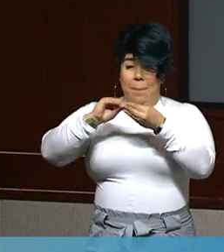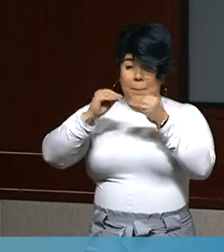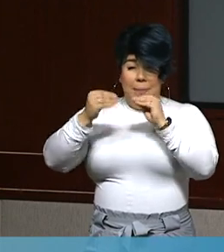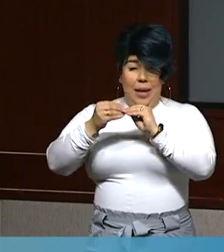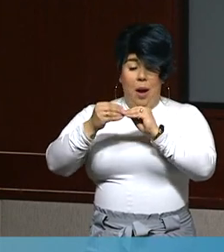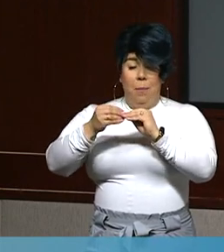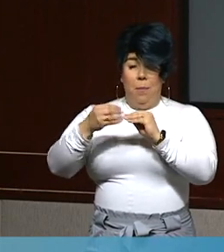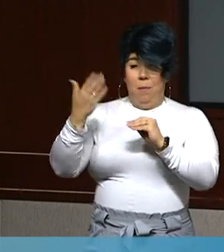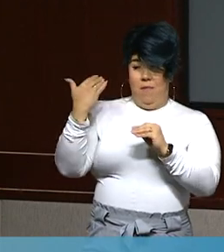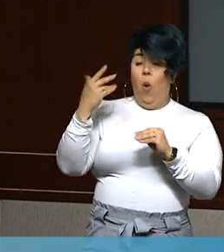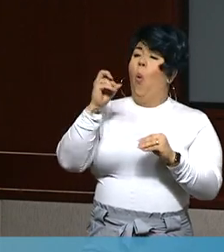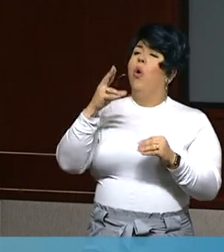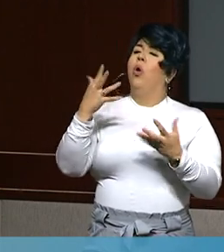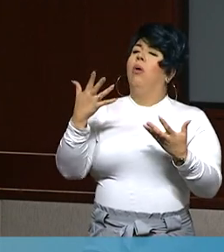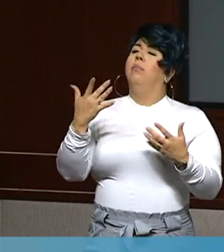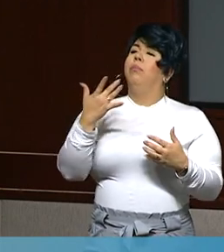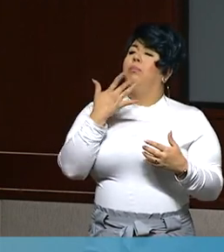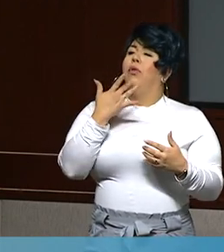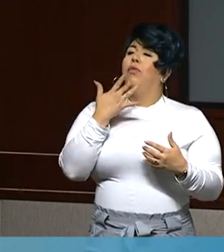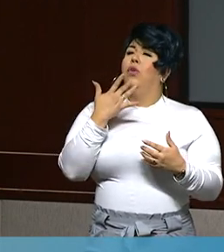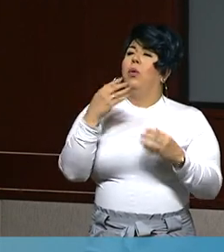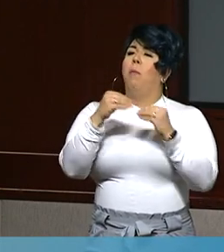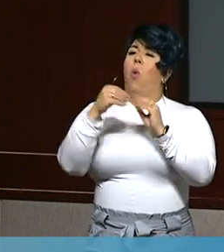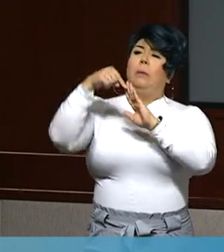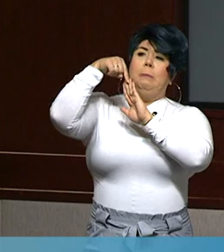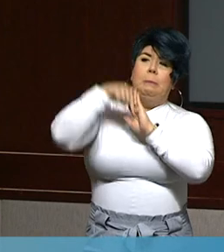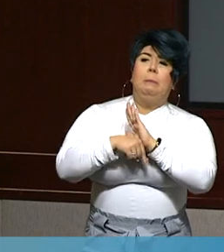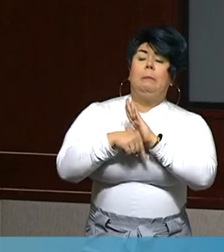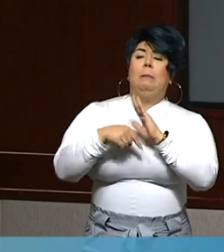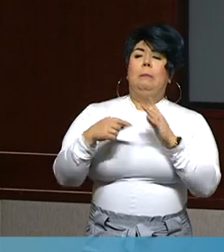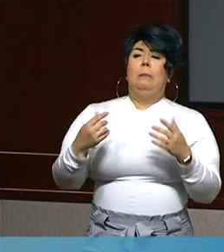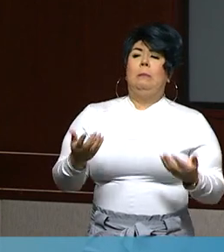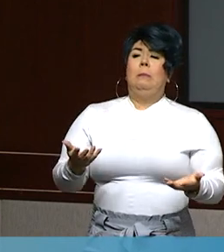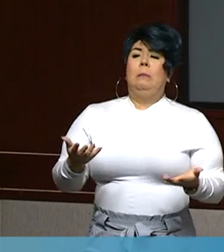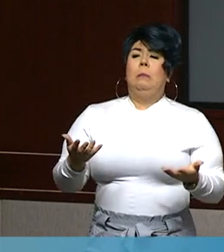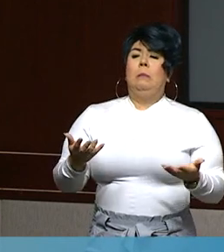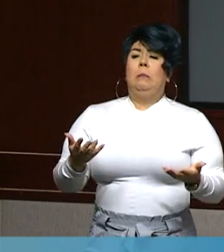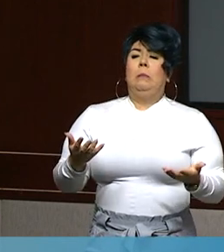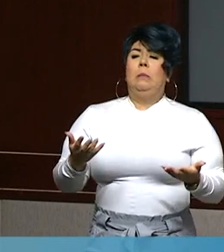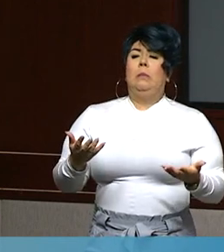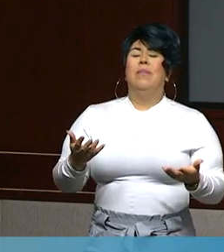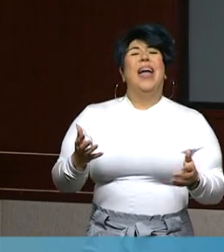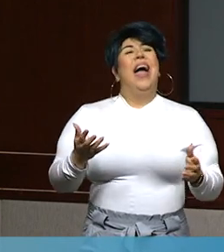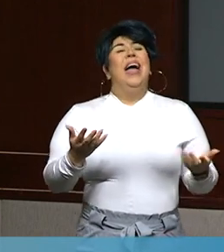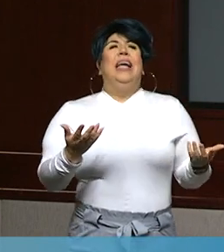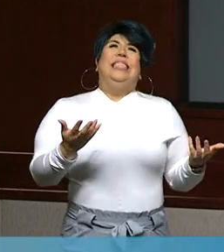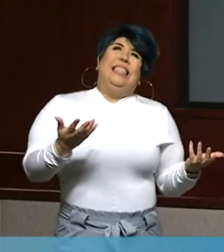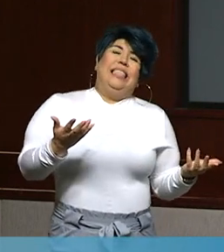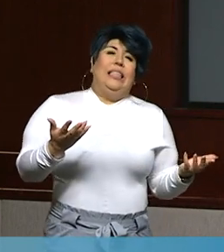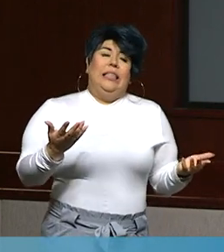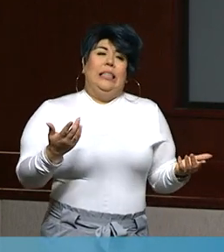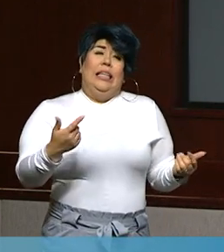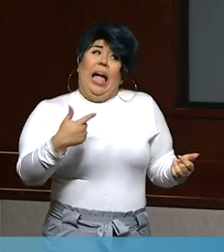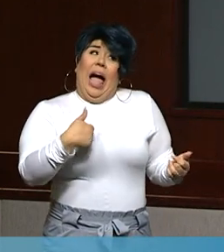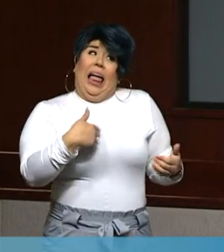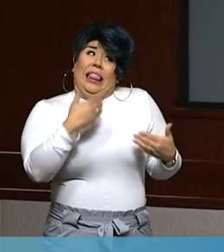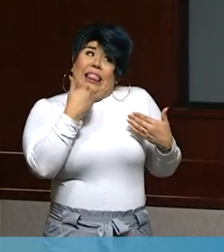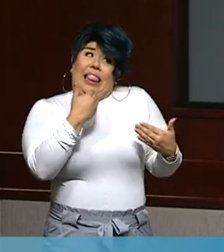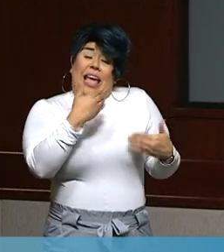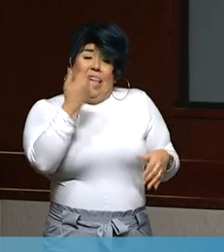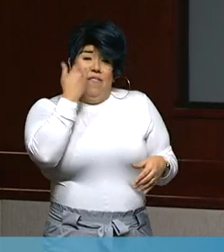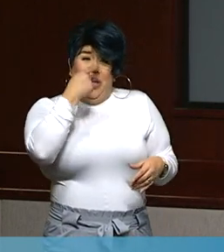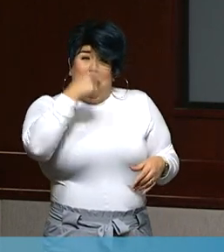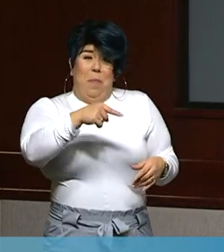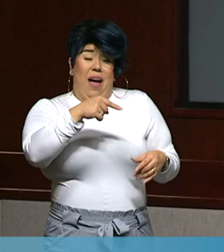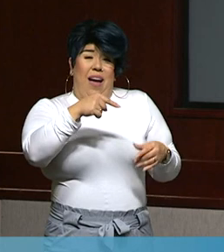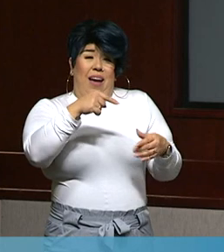information or are you needing her to go in more depth onto a particular part of that? Well, I would be grateful if she could go back and